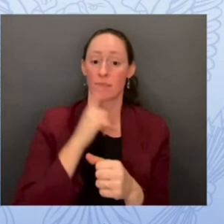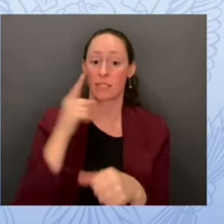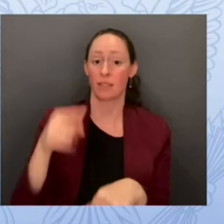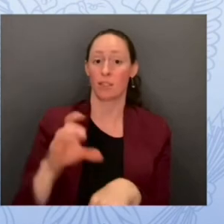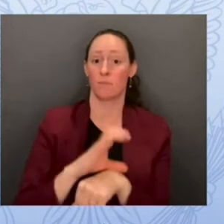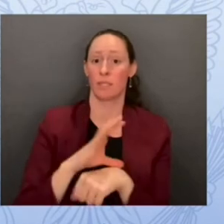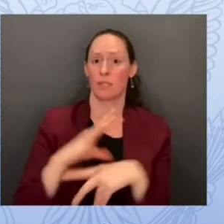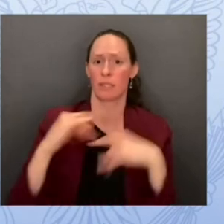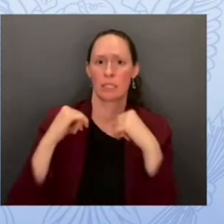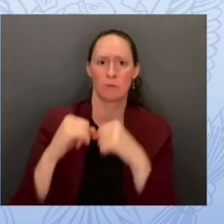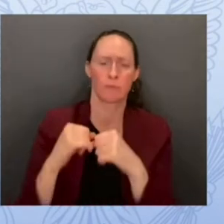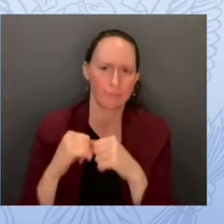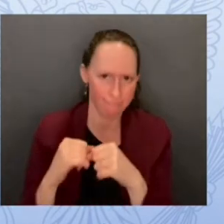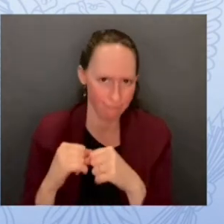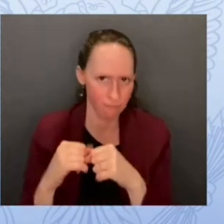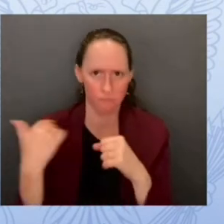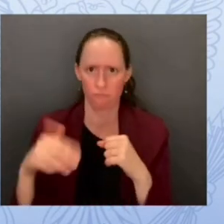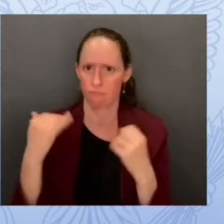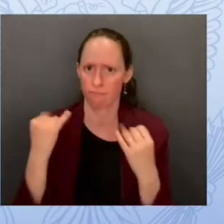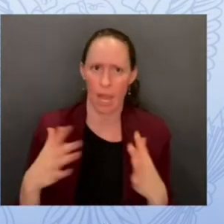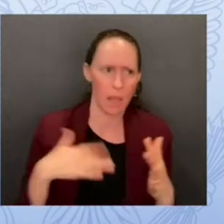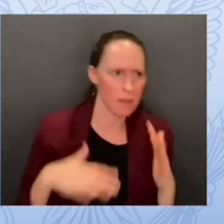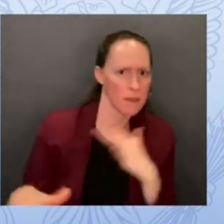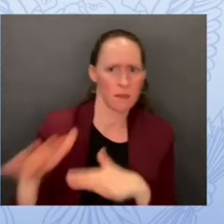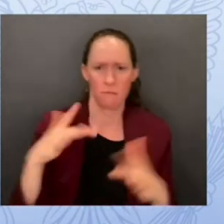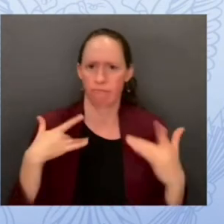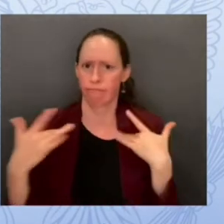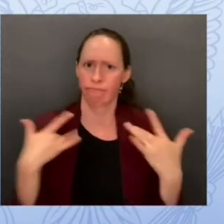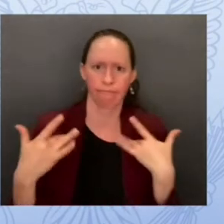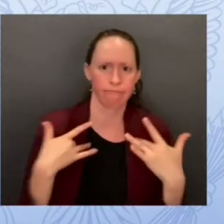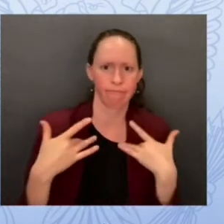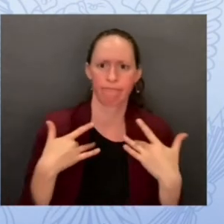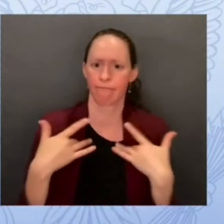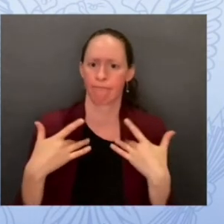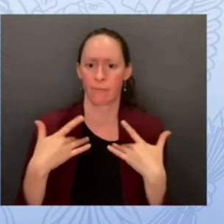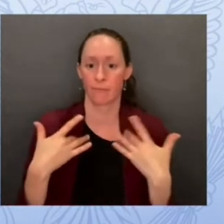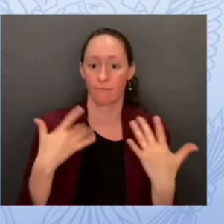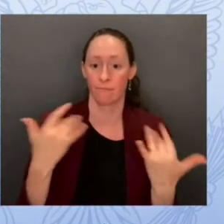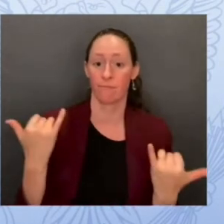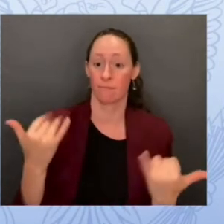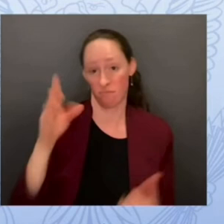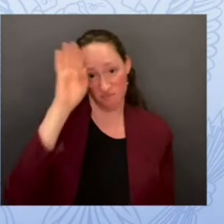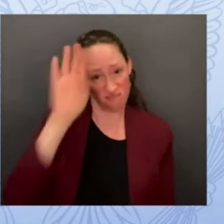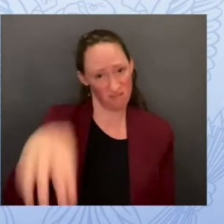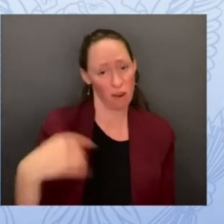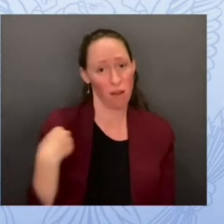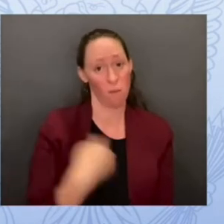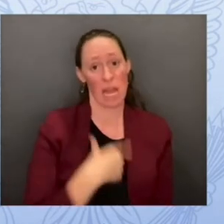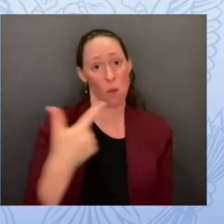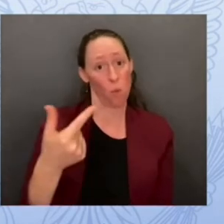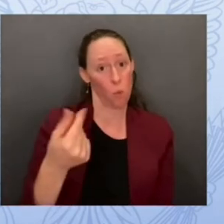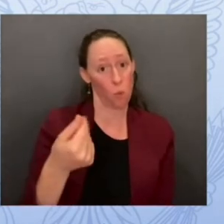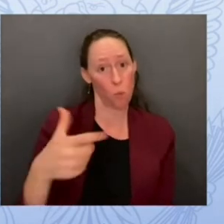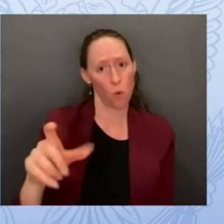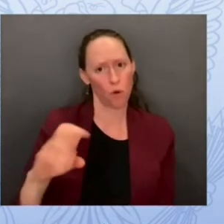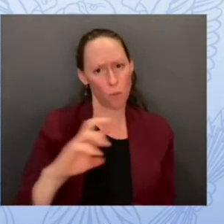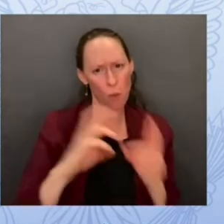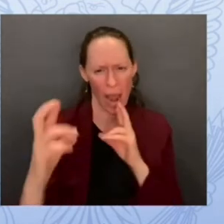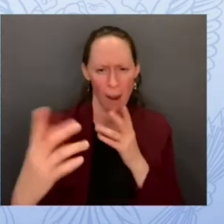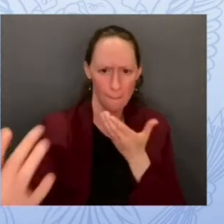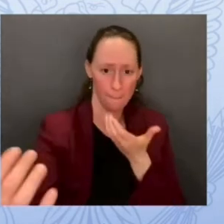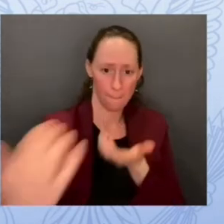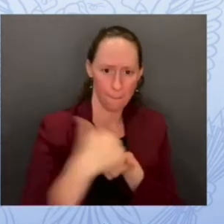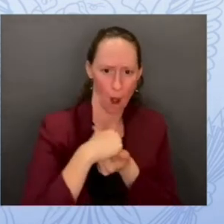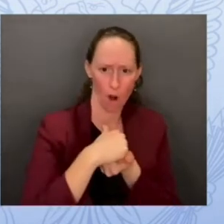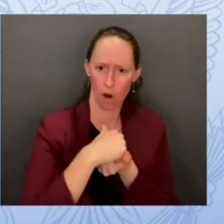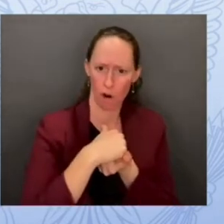google stands ready to partner with uh our colleagues in the industry with civil society overall